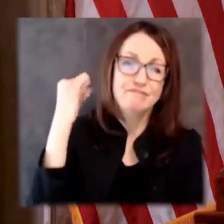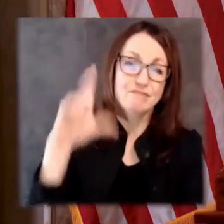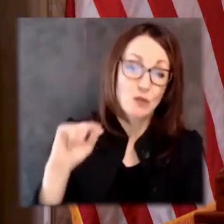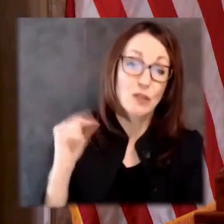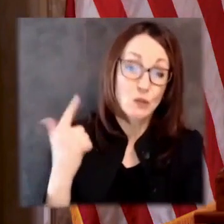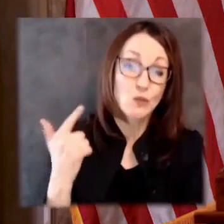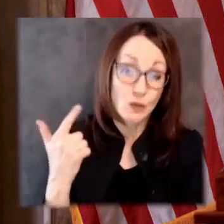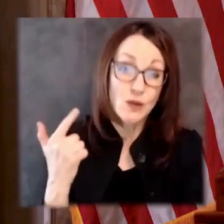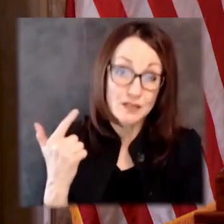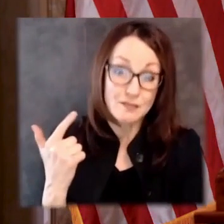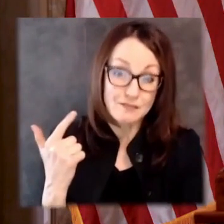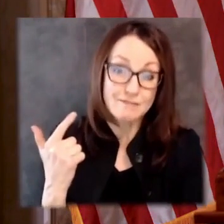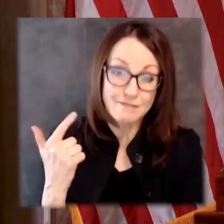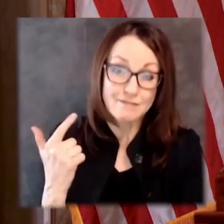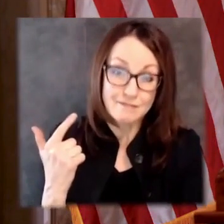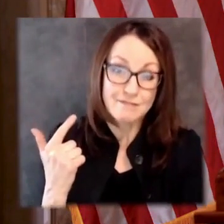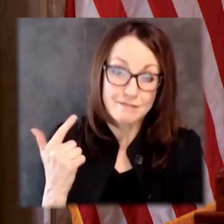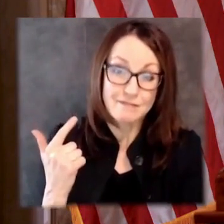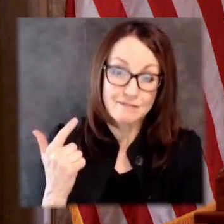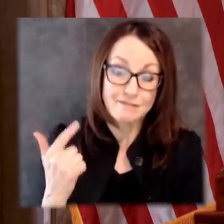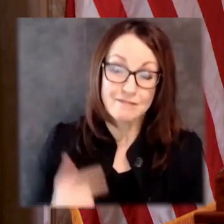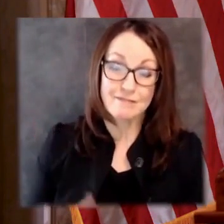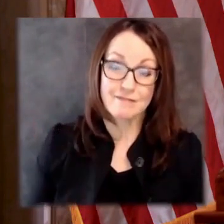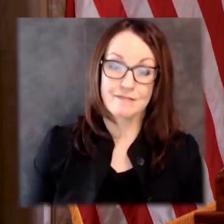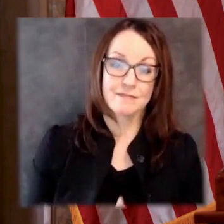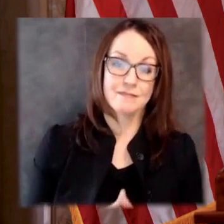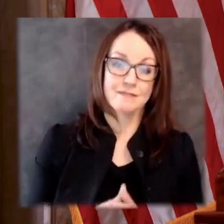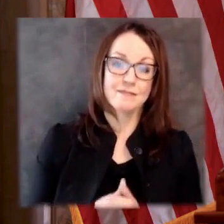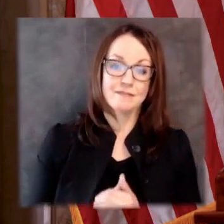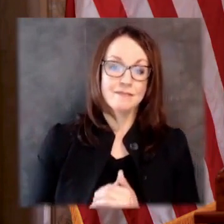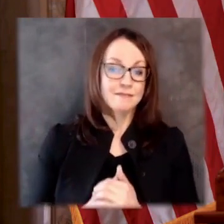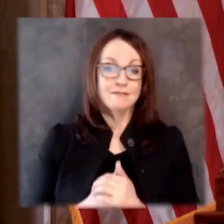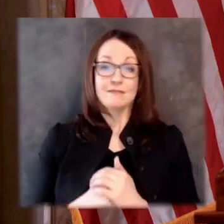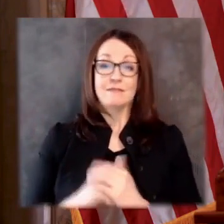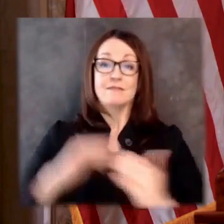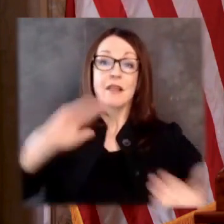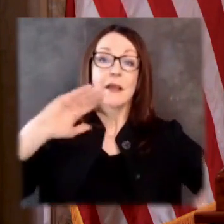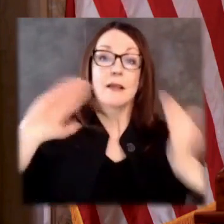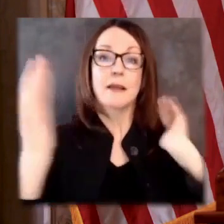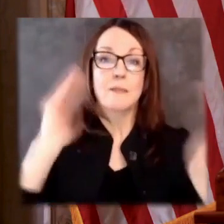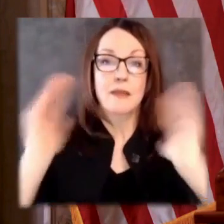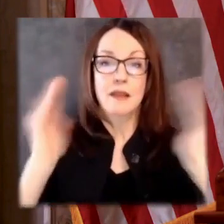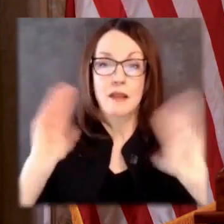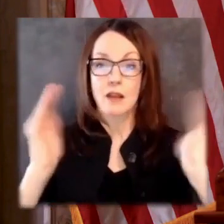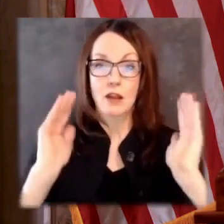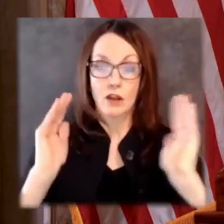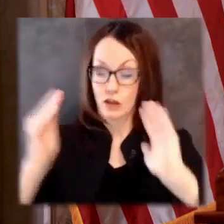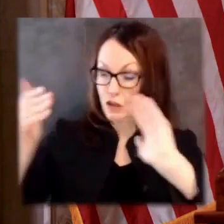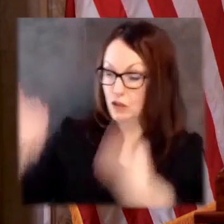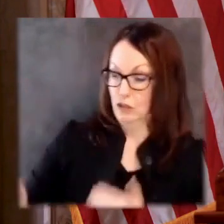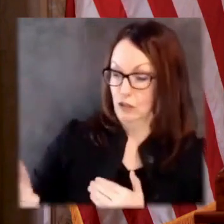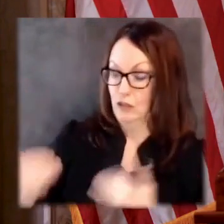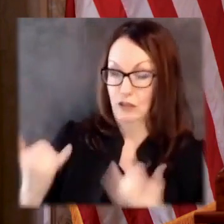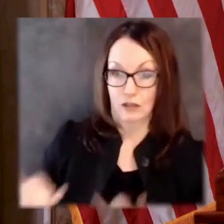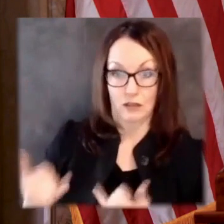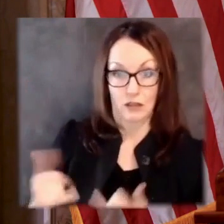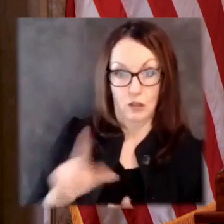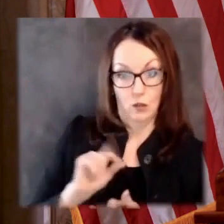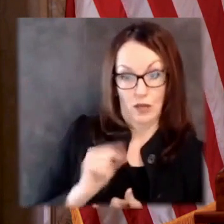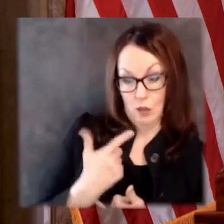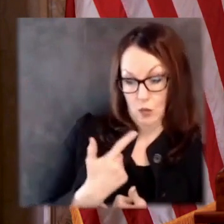be outdone, we're going to do it again in this budget, except this time we're going to nearly quadruple it.